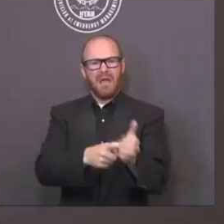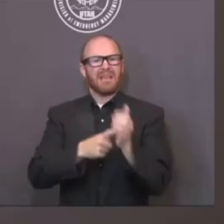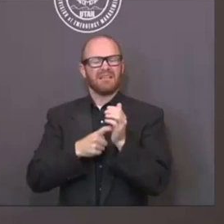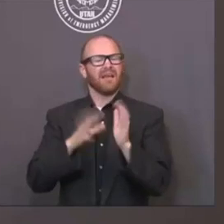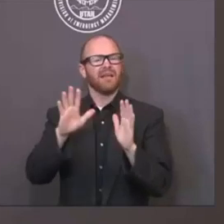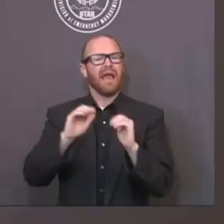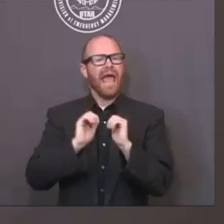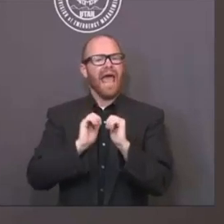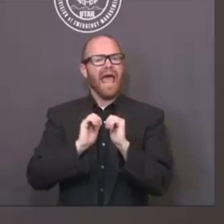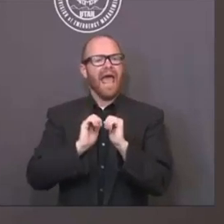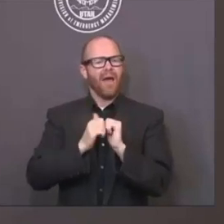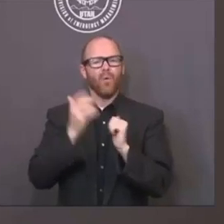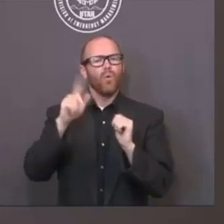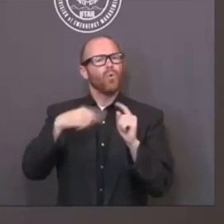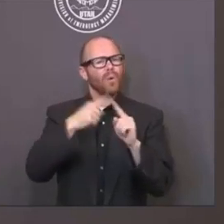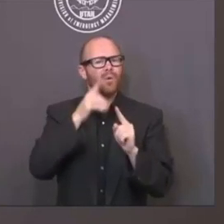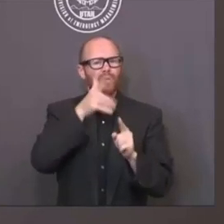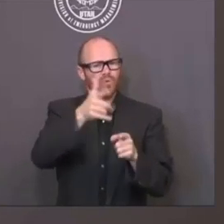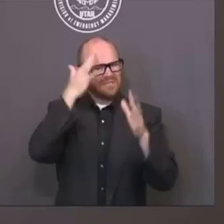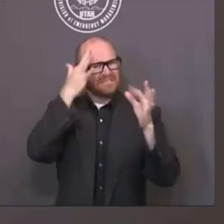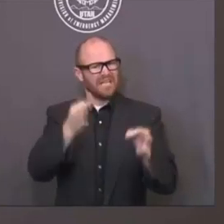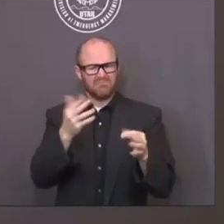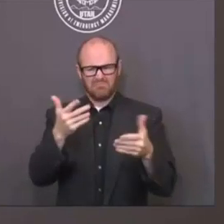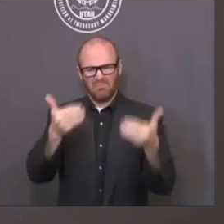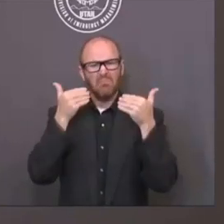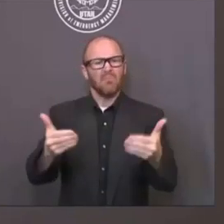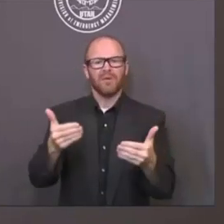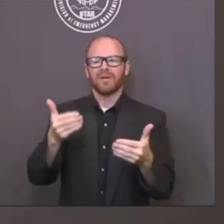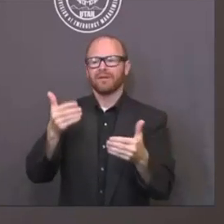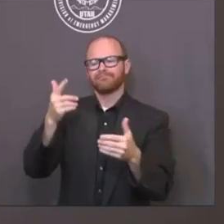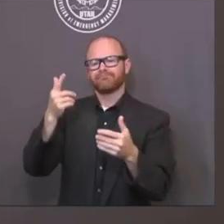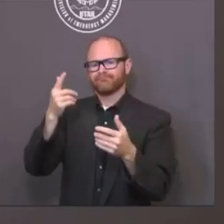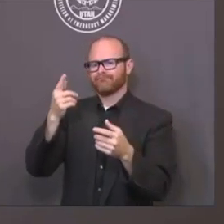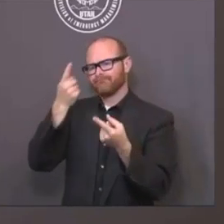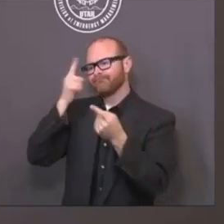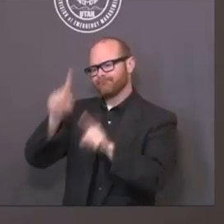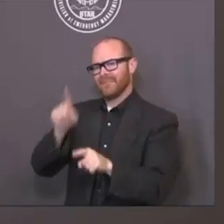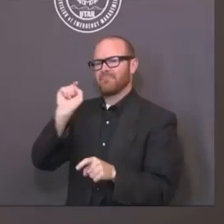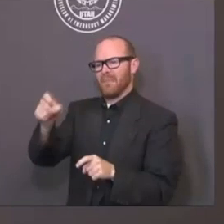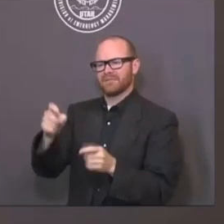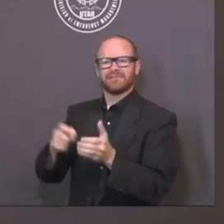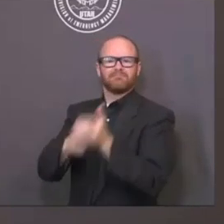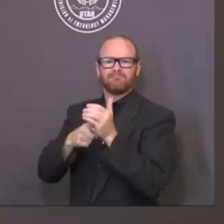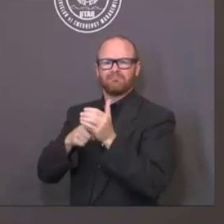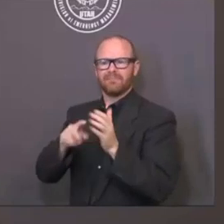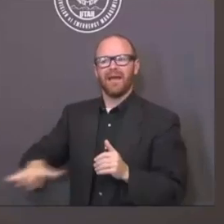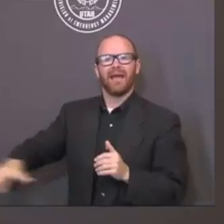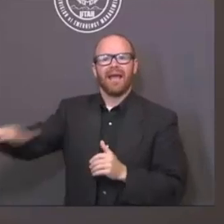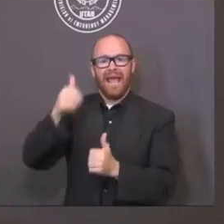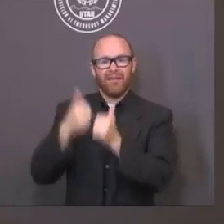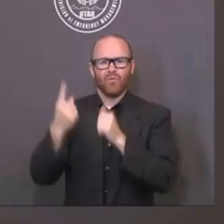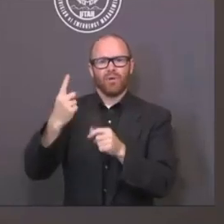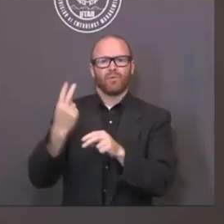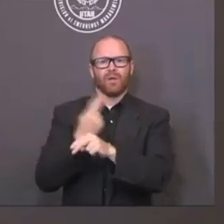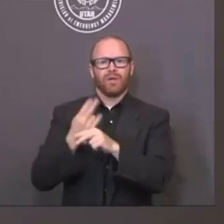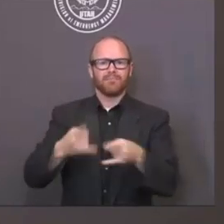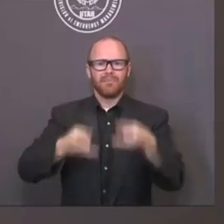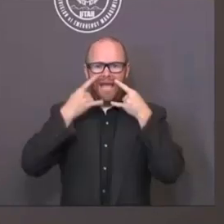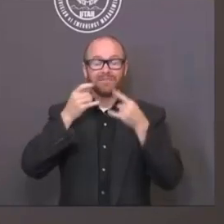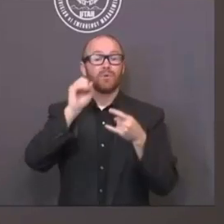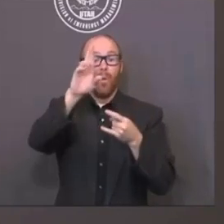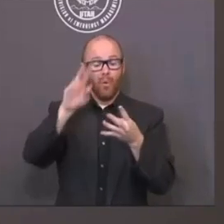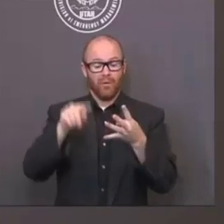metric? How bad does it have to get before you potentially consider a mandate or moving us back?